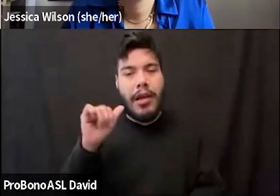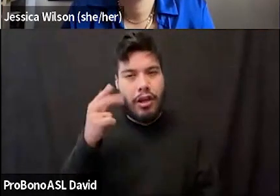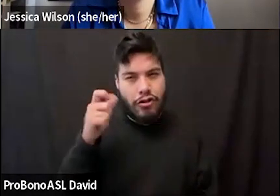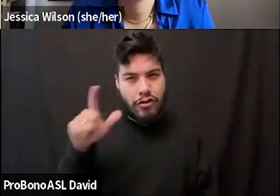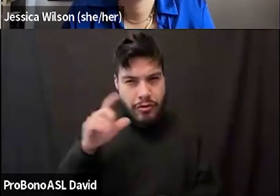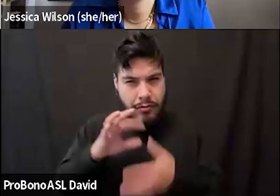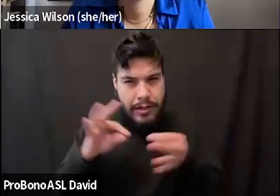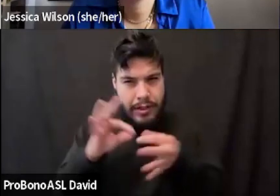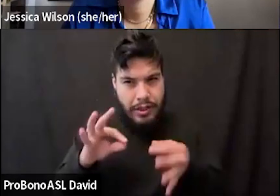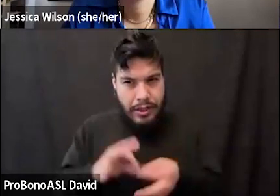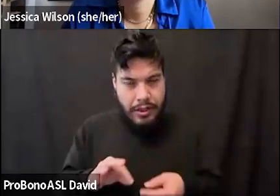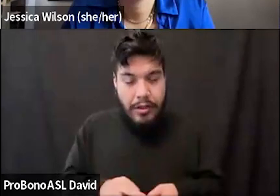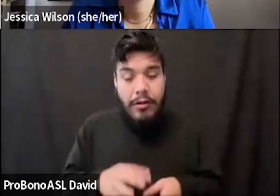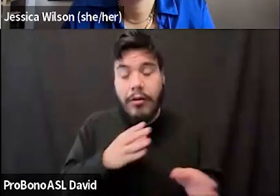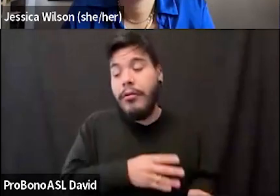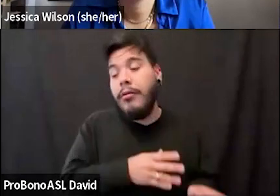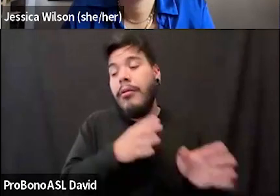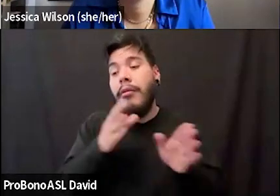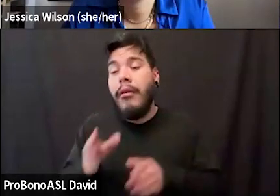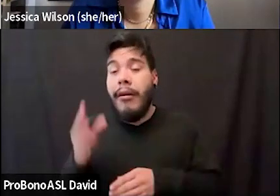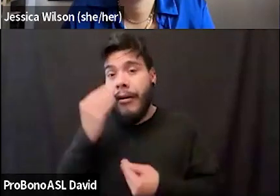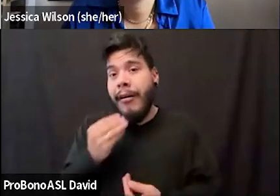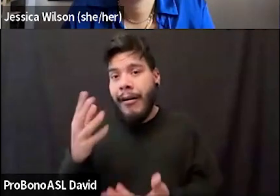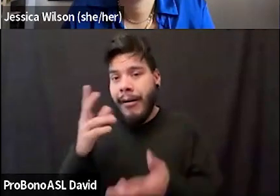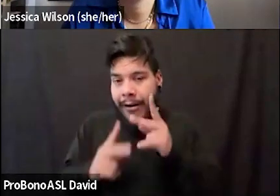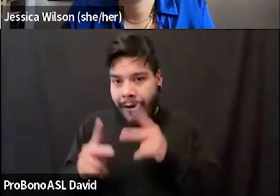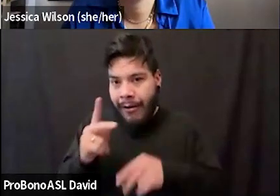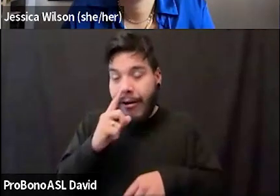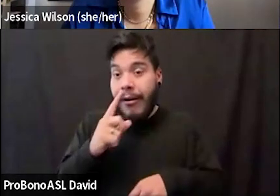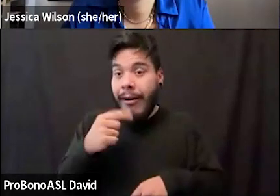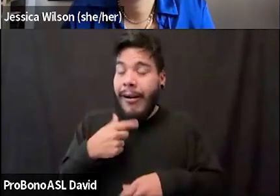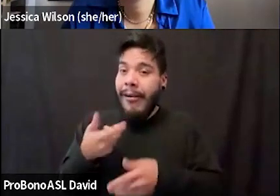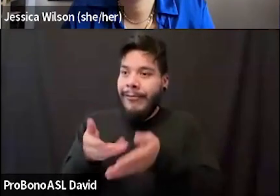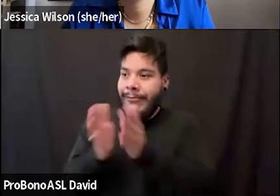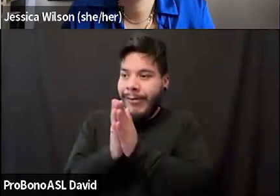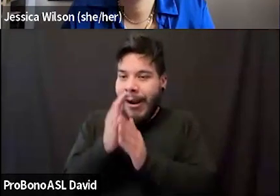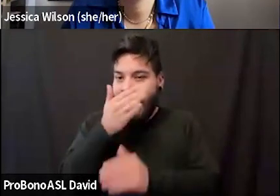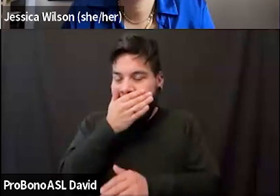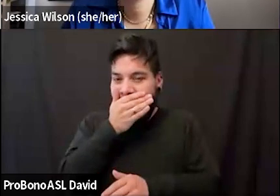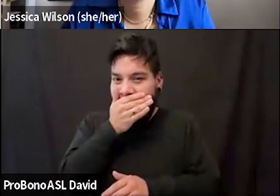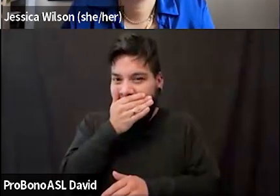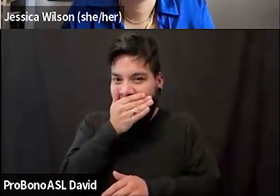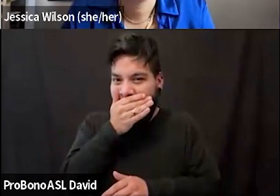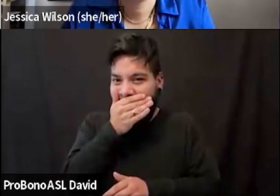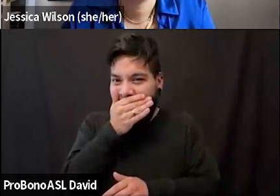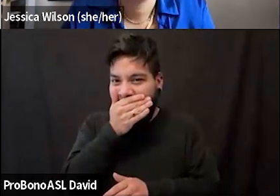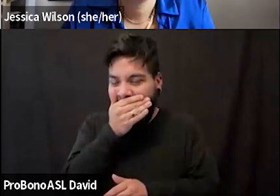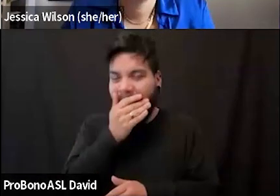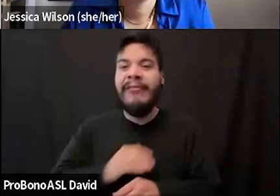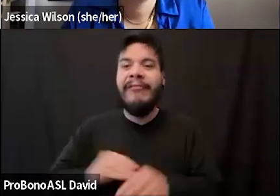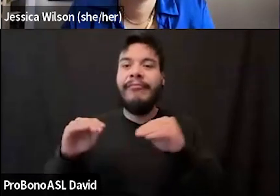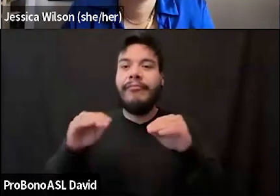having to tell people, I actually make requests sometimes when I'm going into spaces to teach for